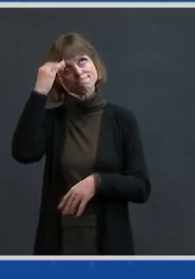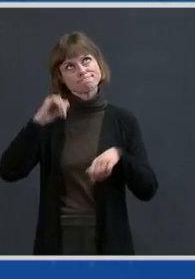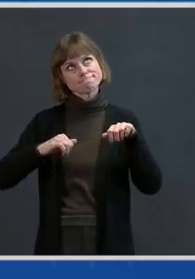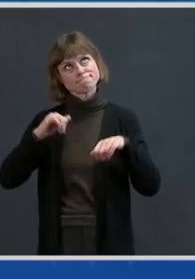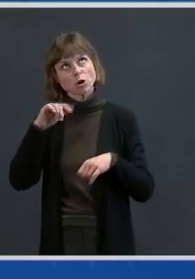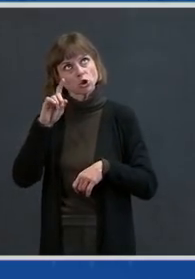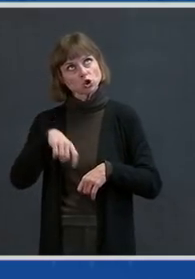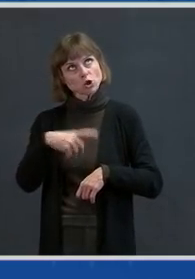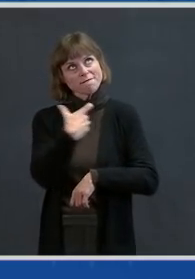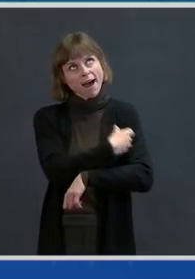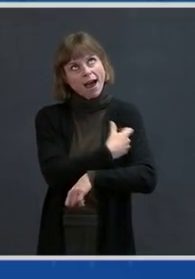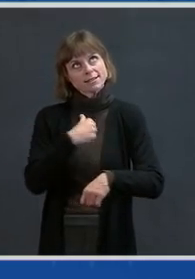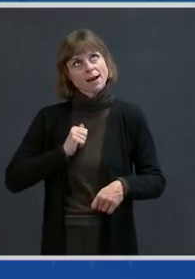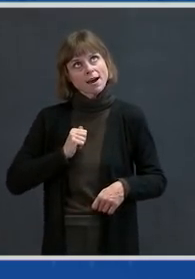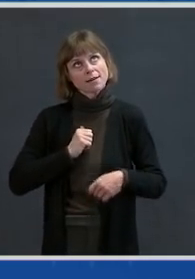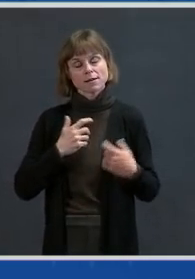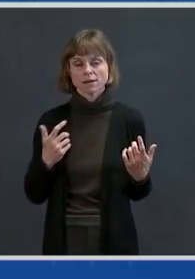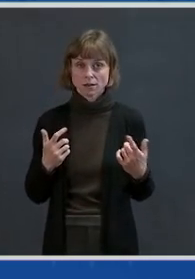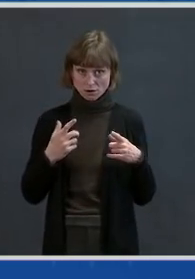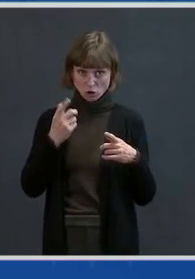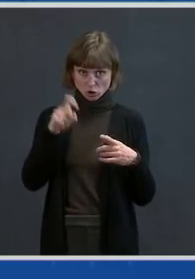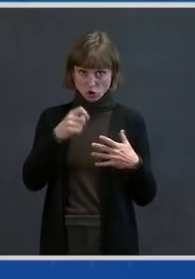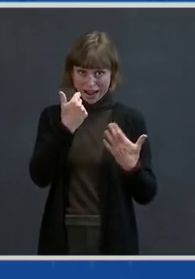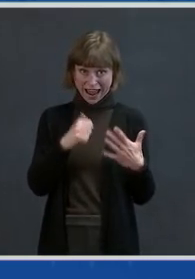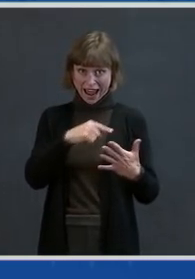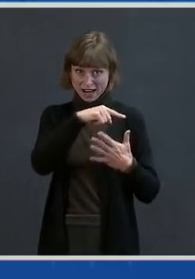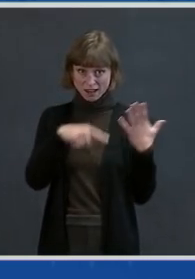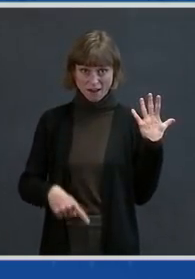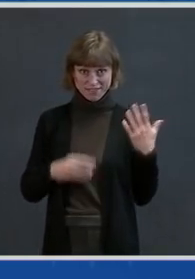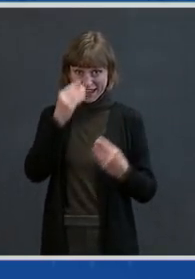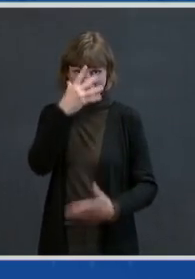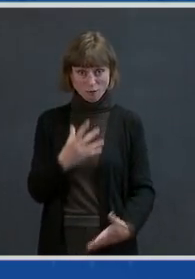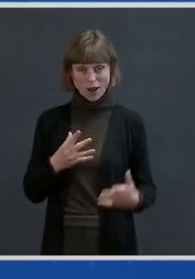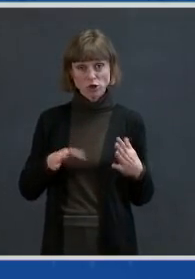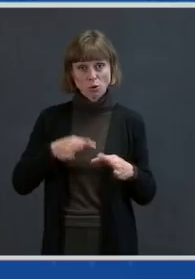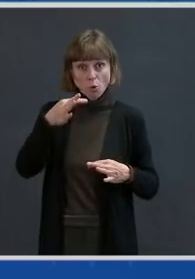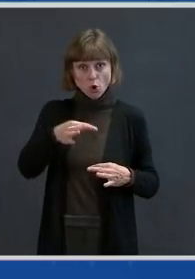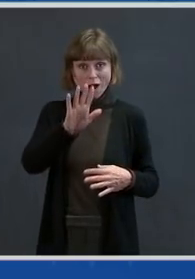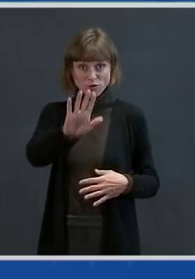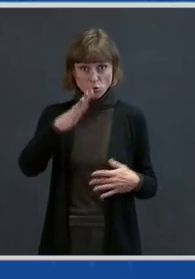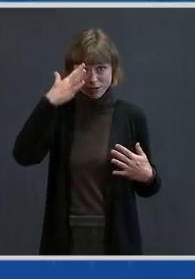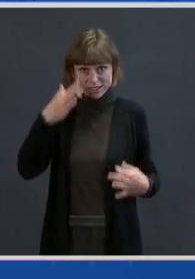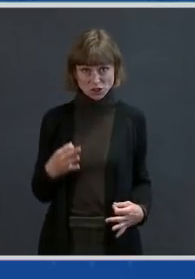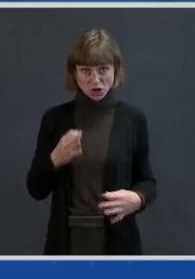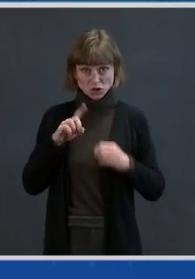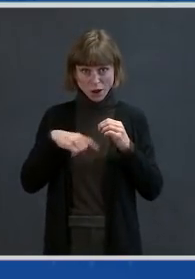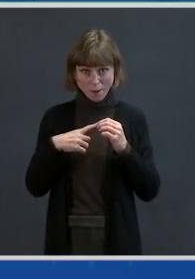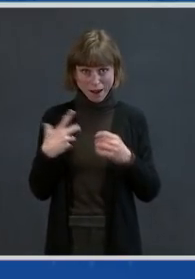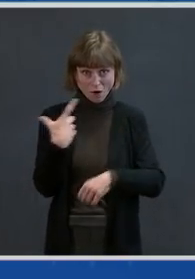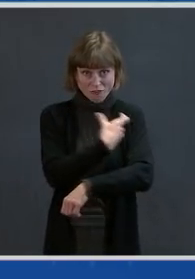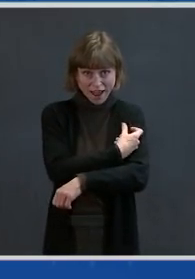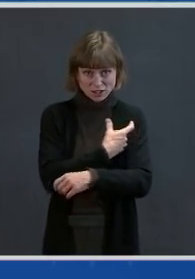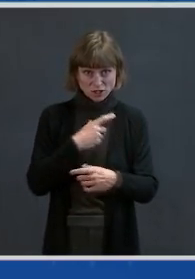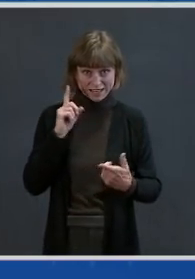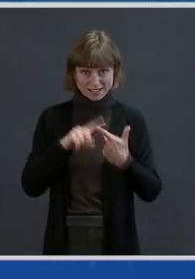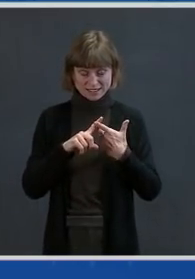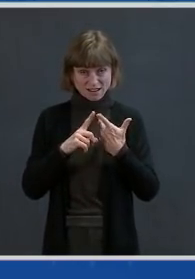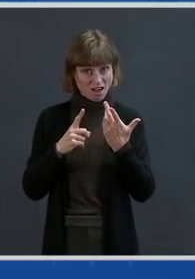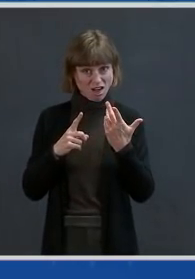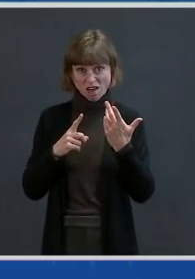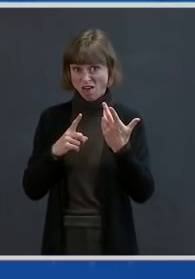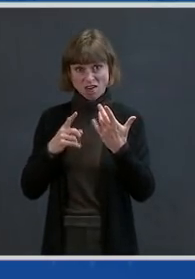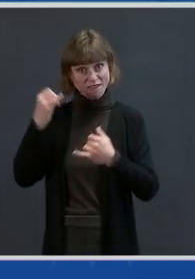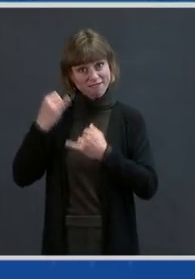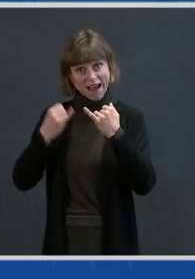should any of this cause you to delay your thinking about getting a vaccination until some of these developments occur? Or should